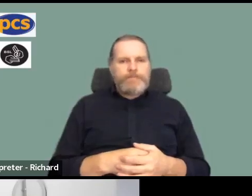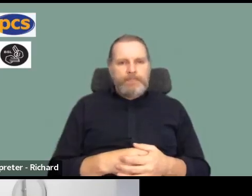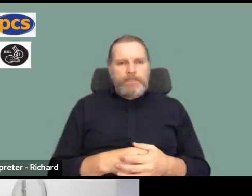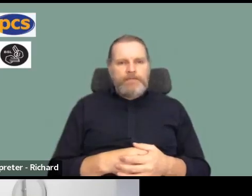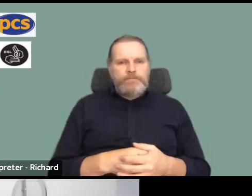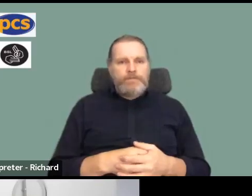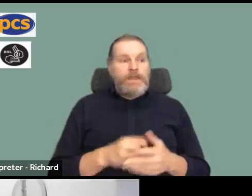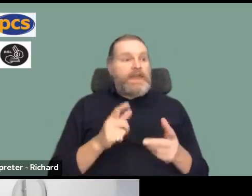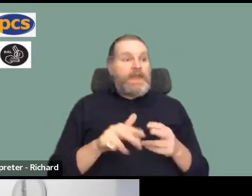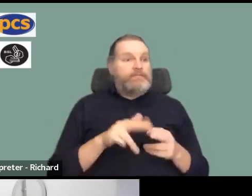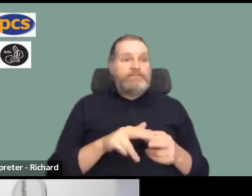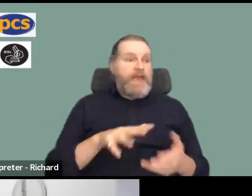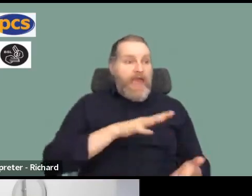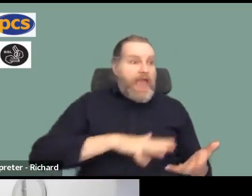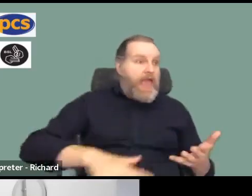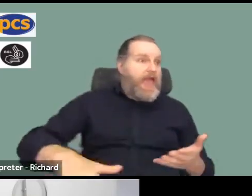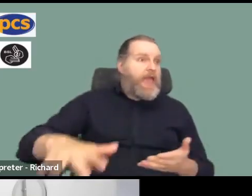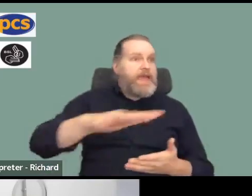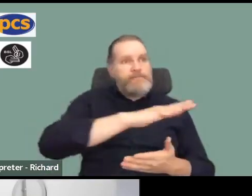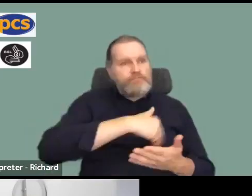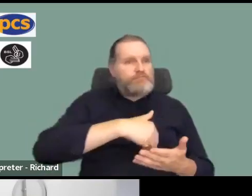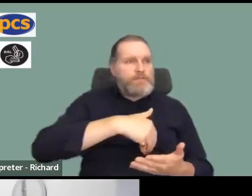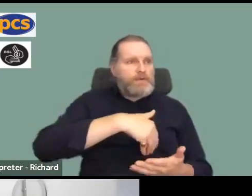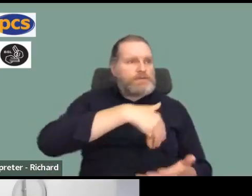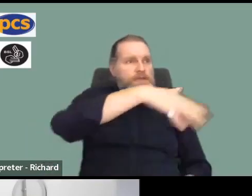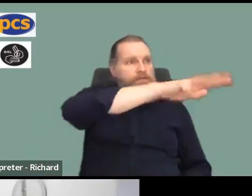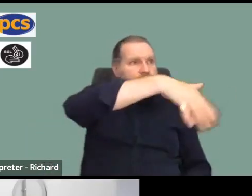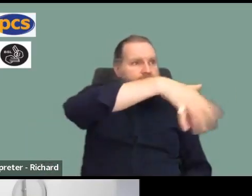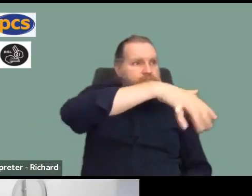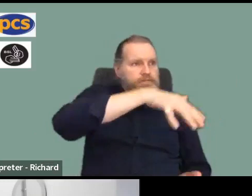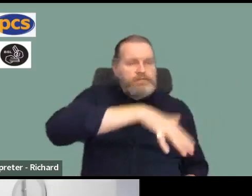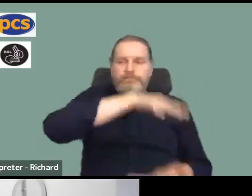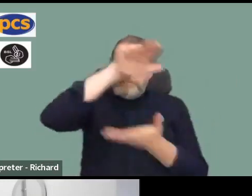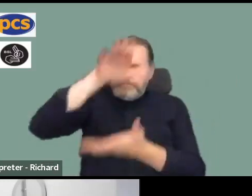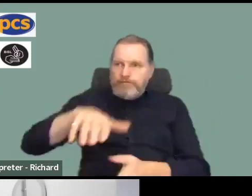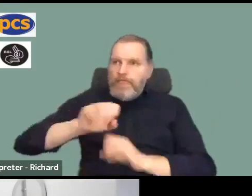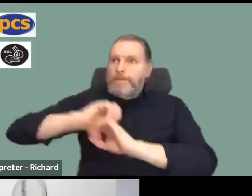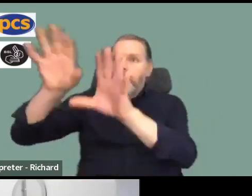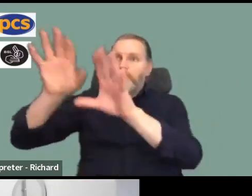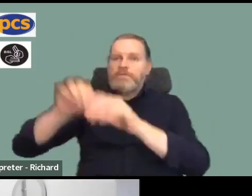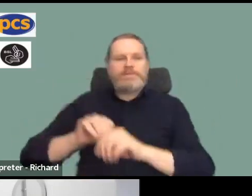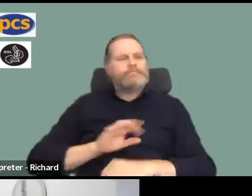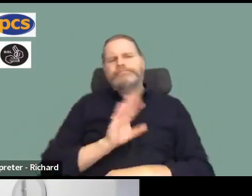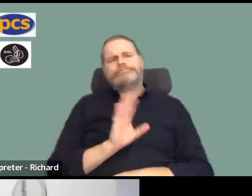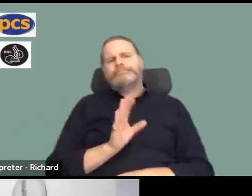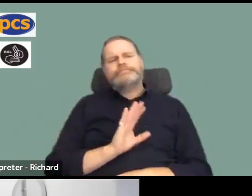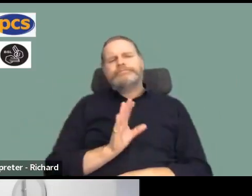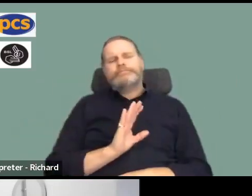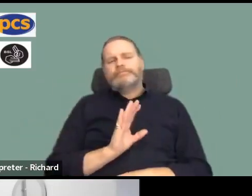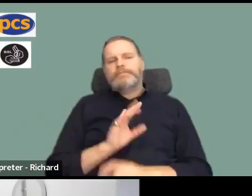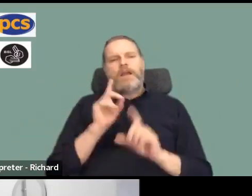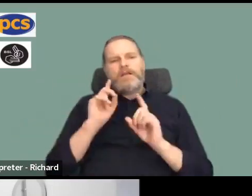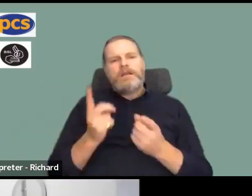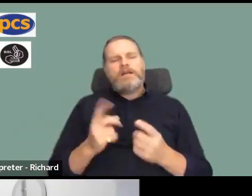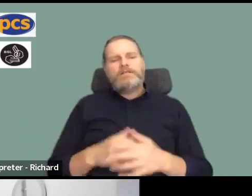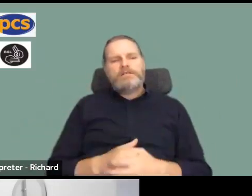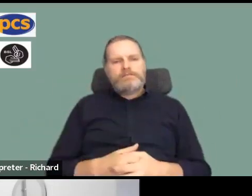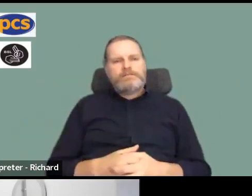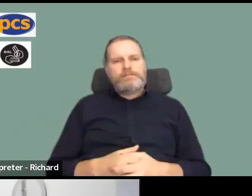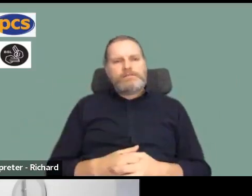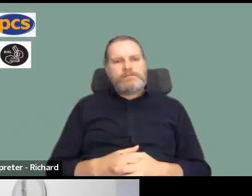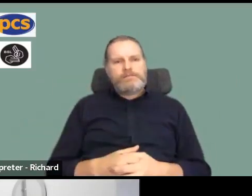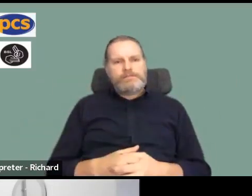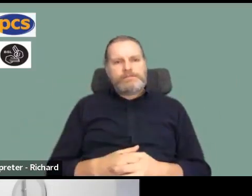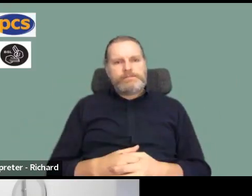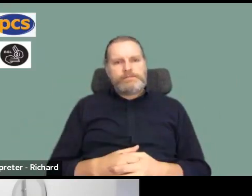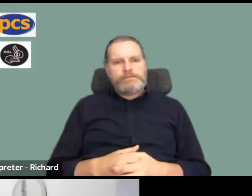to one central point and then we went away and posted it, that could be challenged. What can't be challenged, I don't think, is if members were all